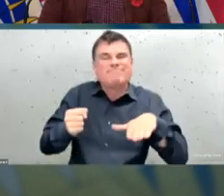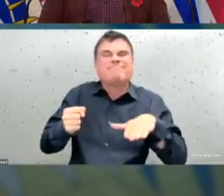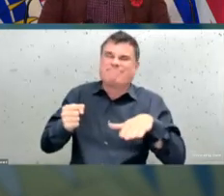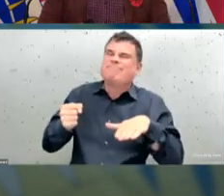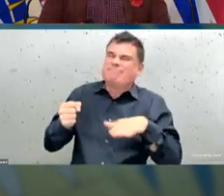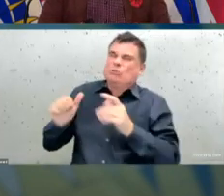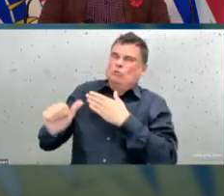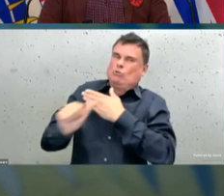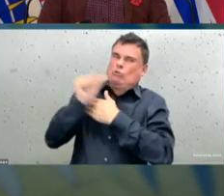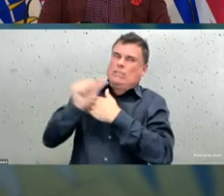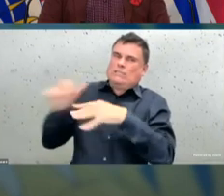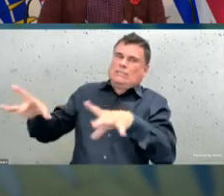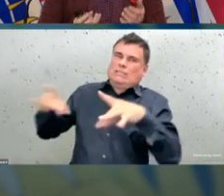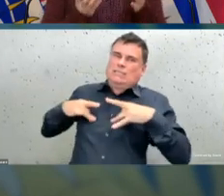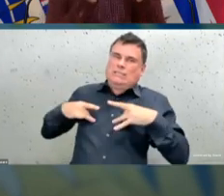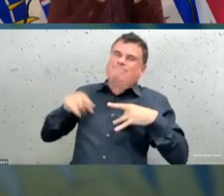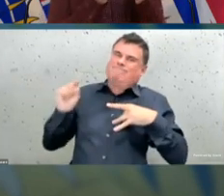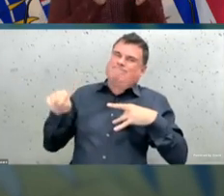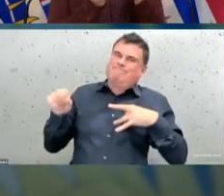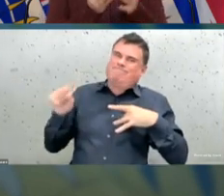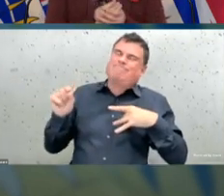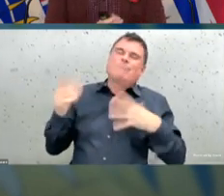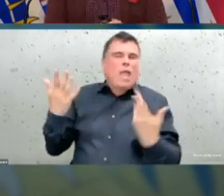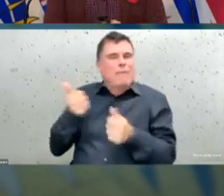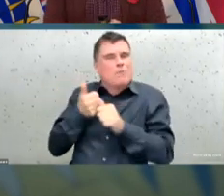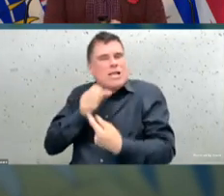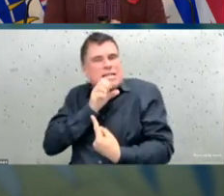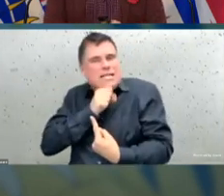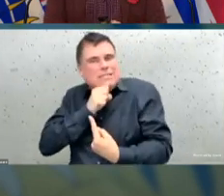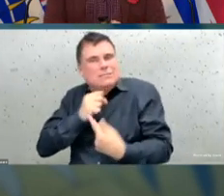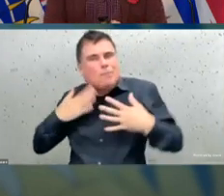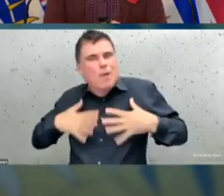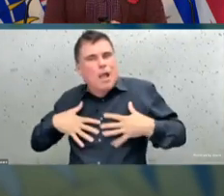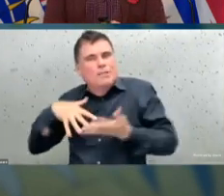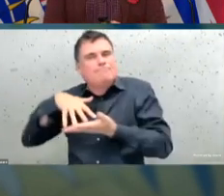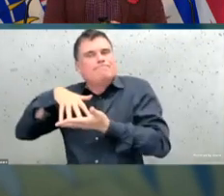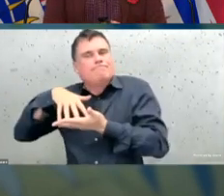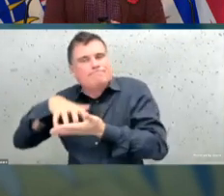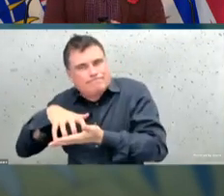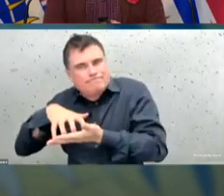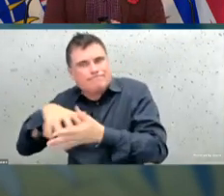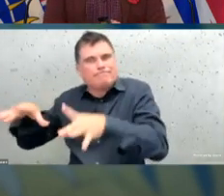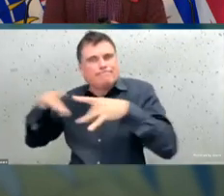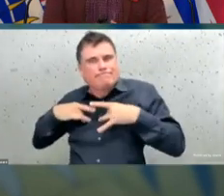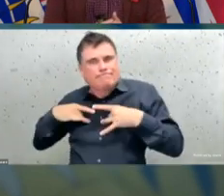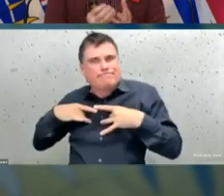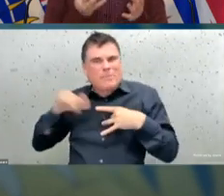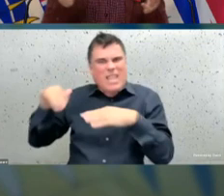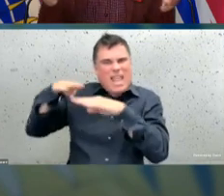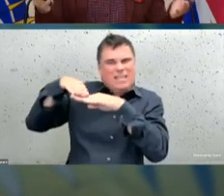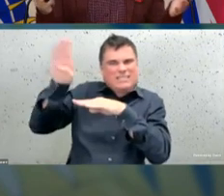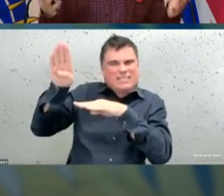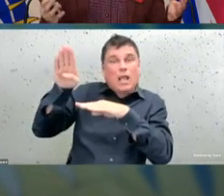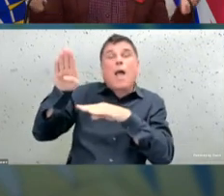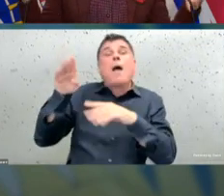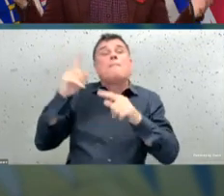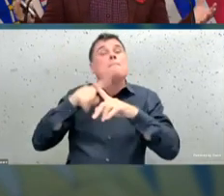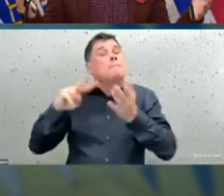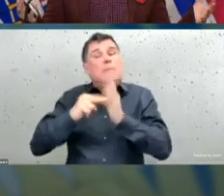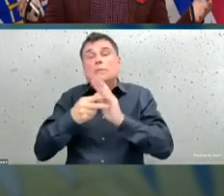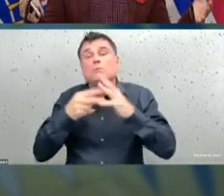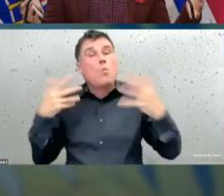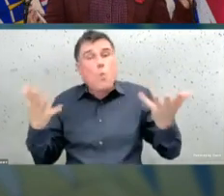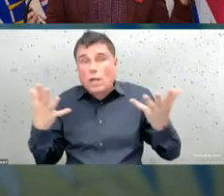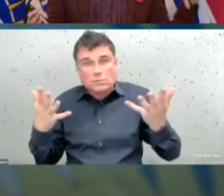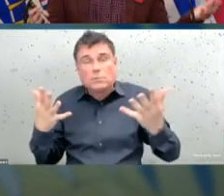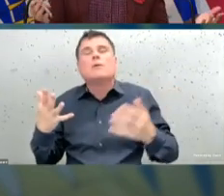immunized early on. And many people received their immunization at a shorter interval. And we now know that that